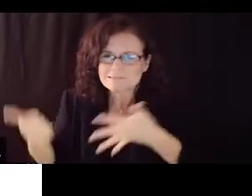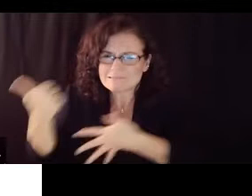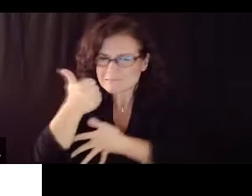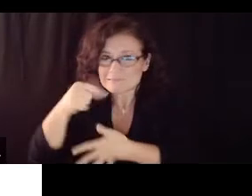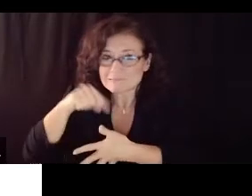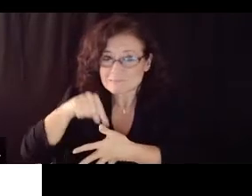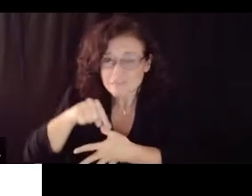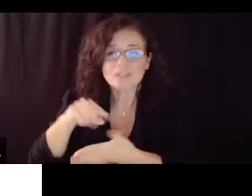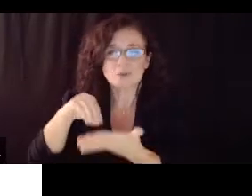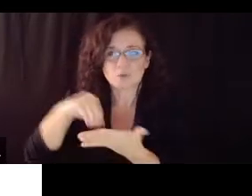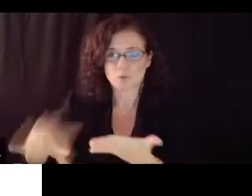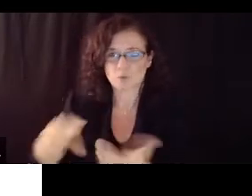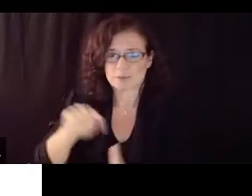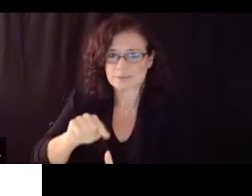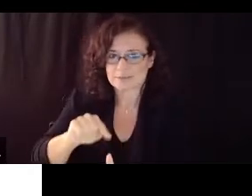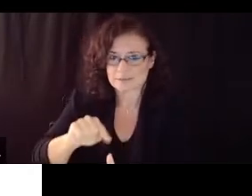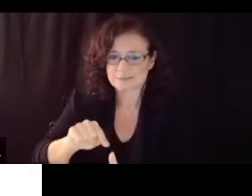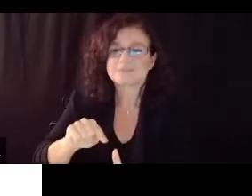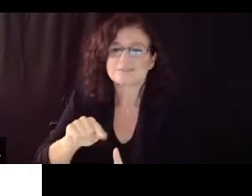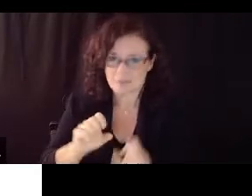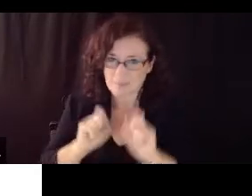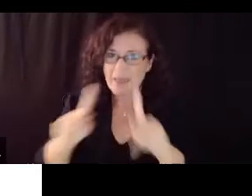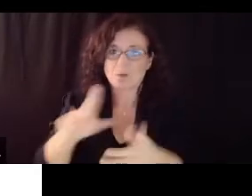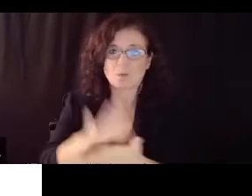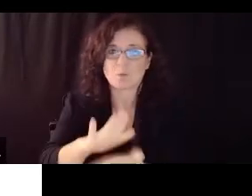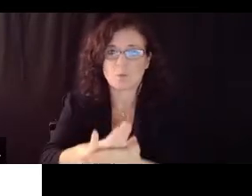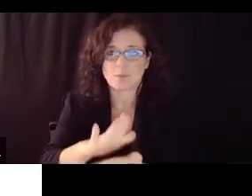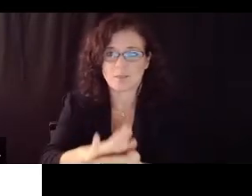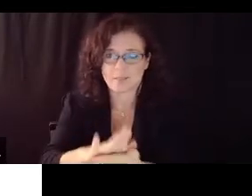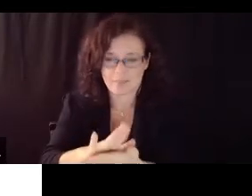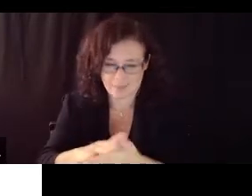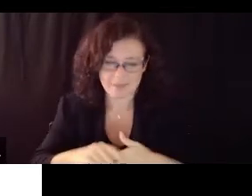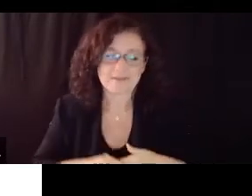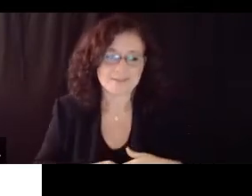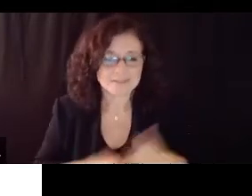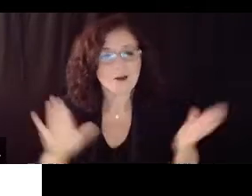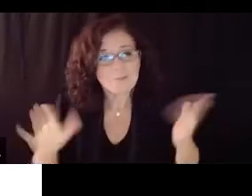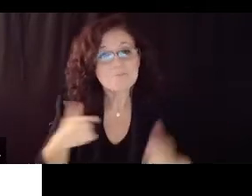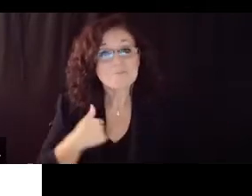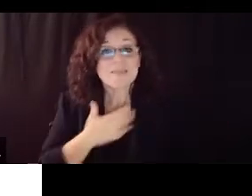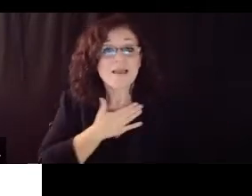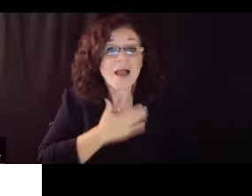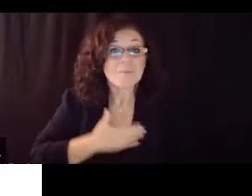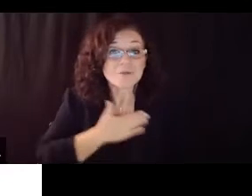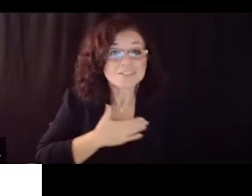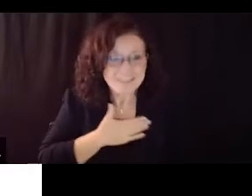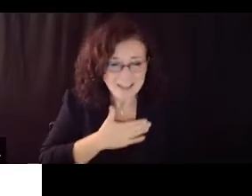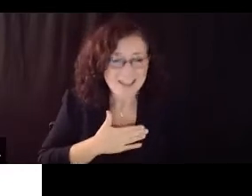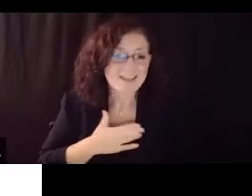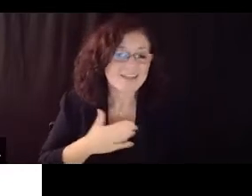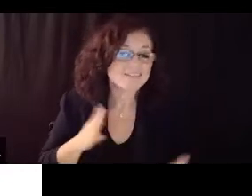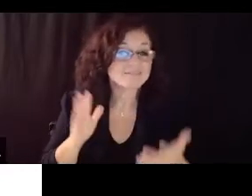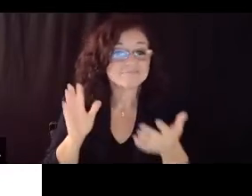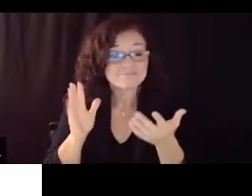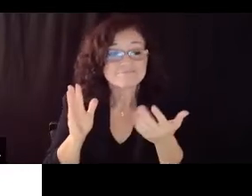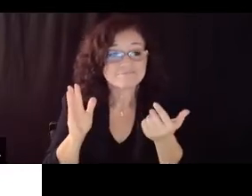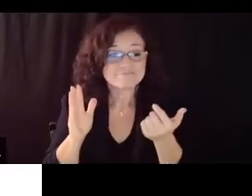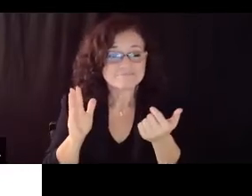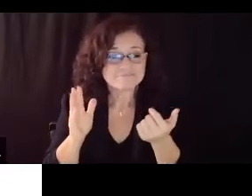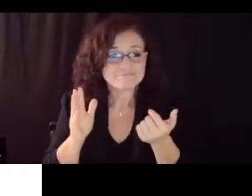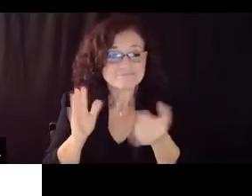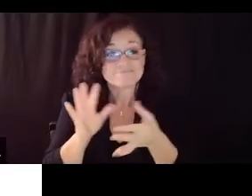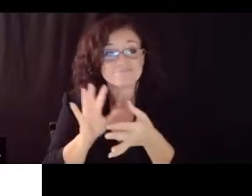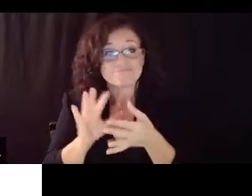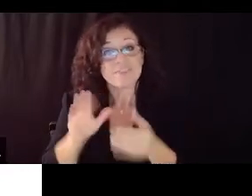their classrooms and so I appreciate this conversation I appreciate my my follow my my the the following uh expert uh behind me